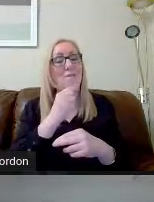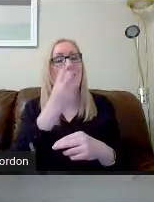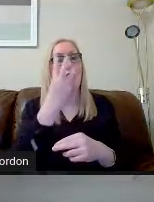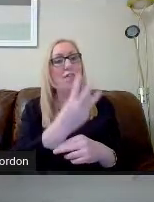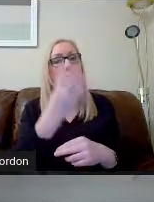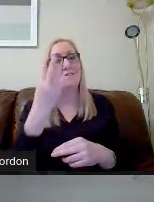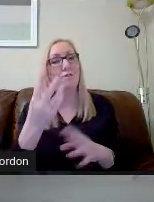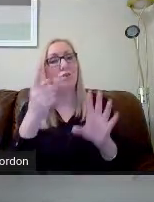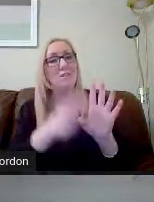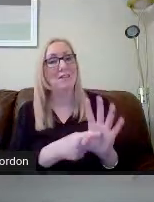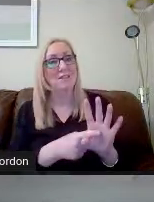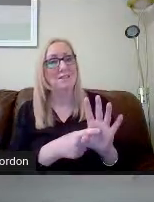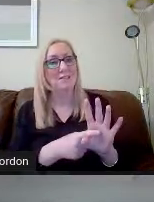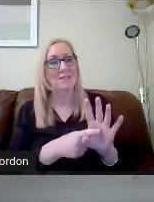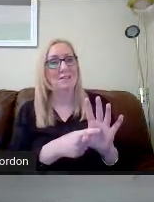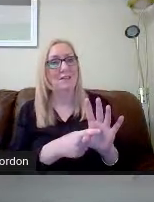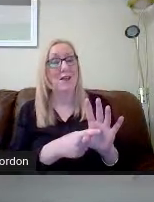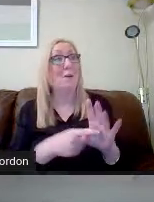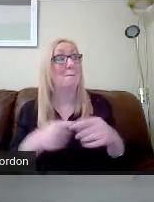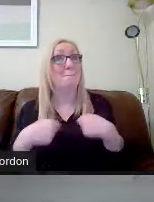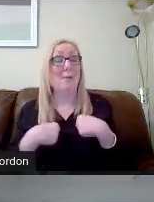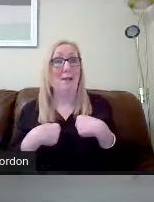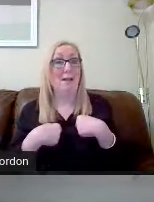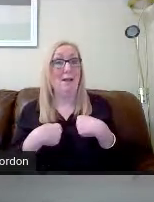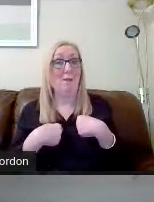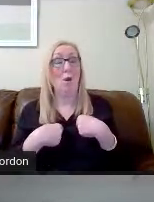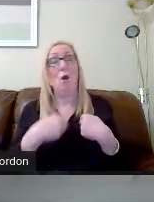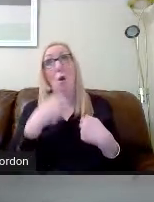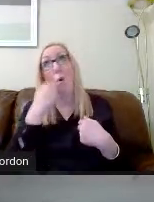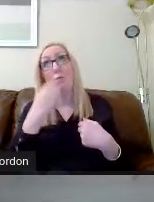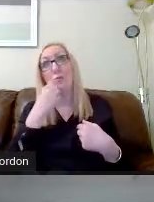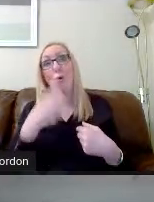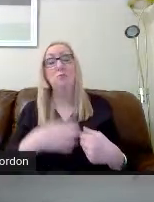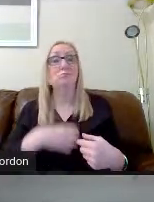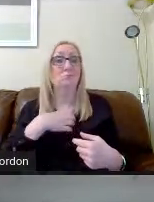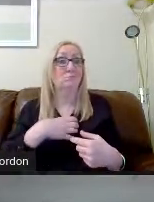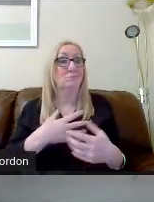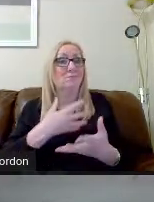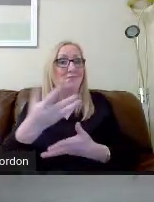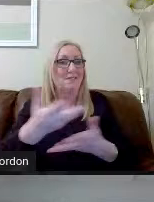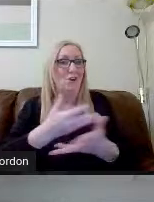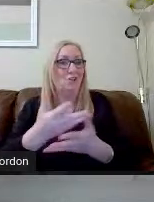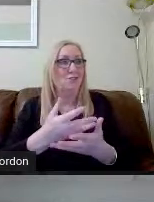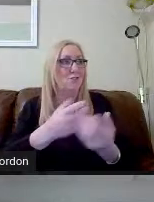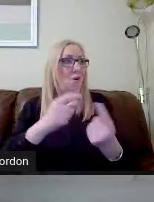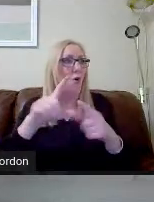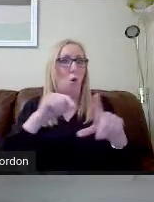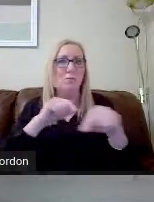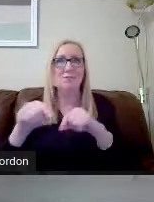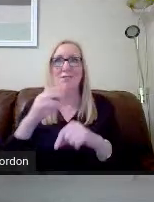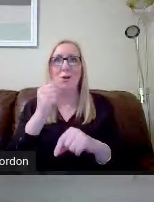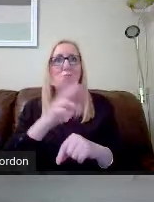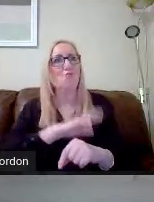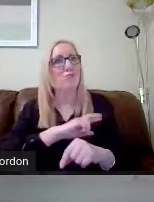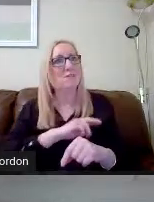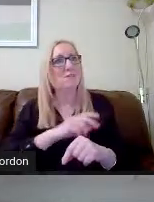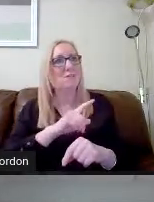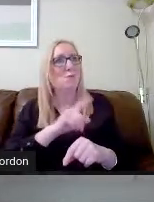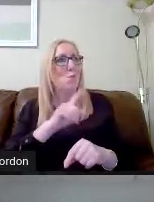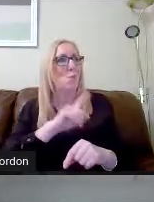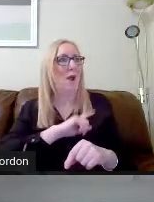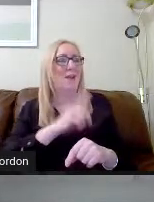It never ceases to amaze me, the discussions that I have around options and some reasons for young people choosing what they've chosen.